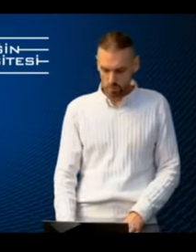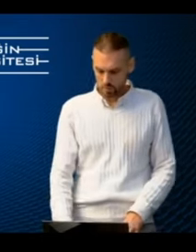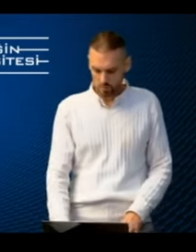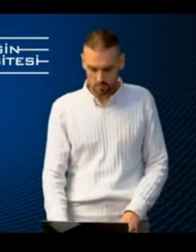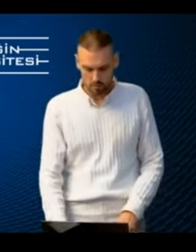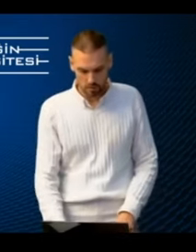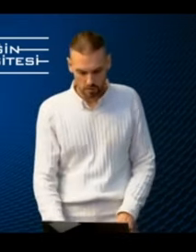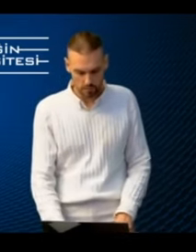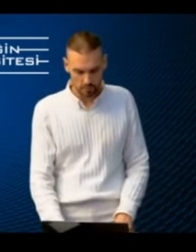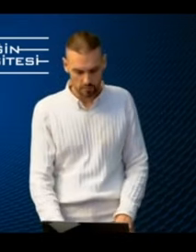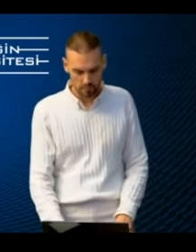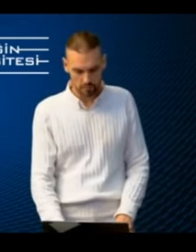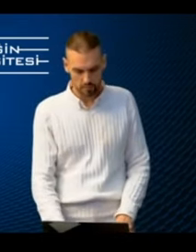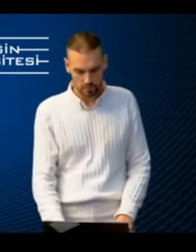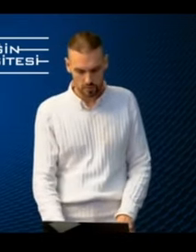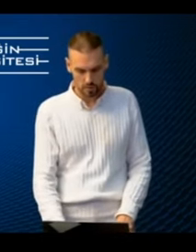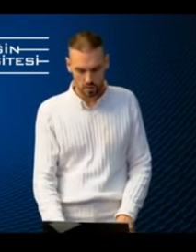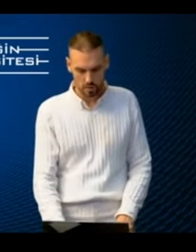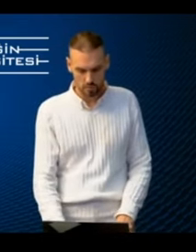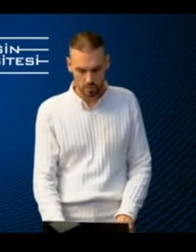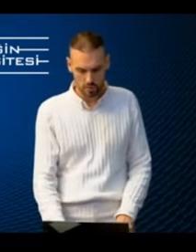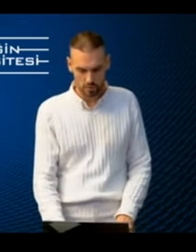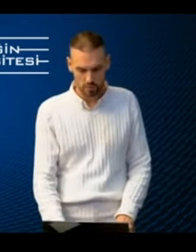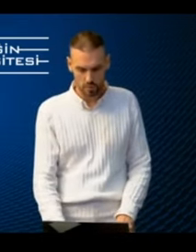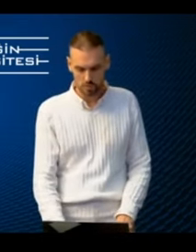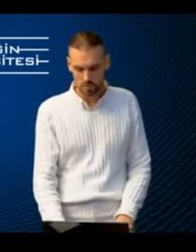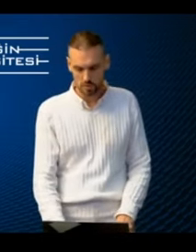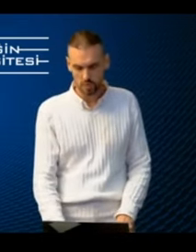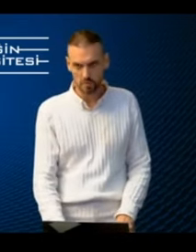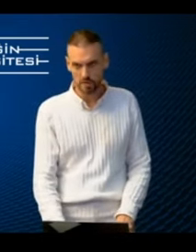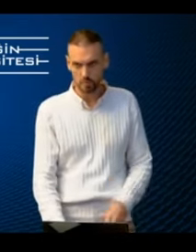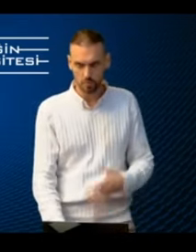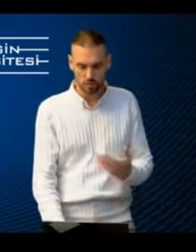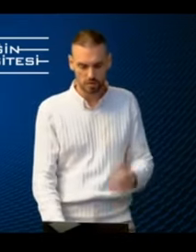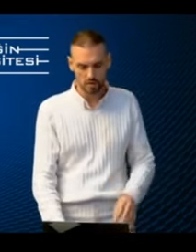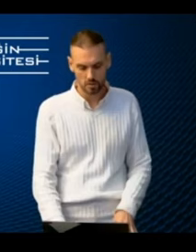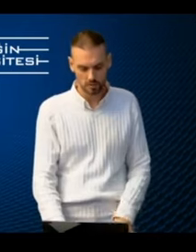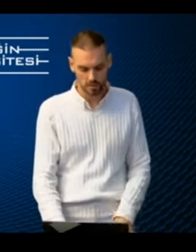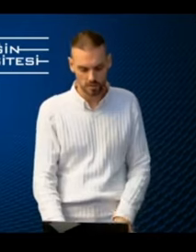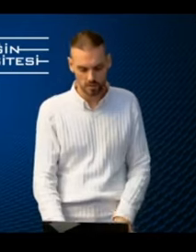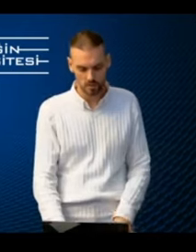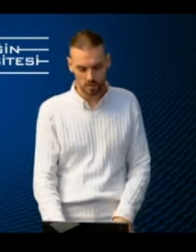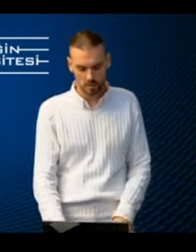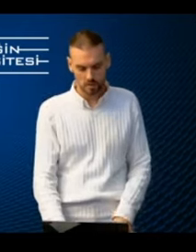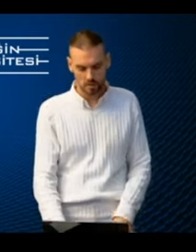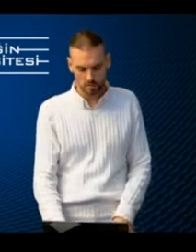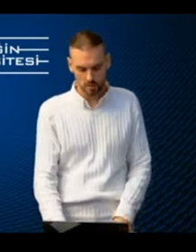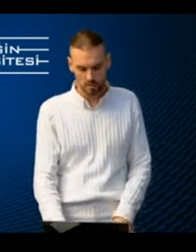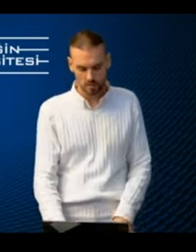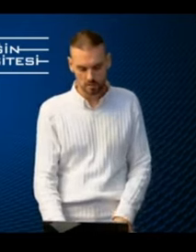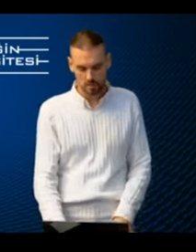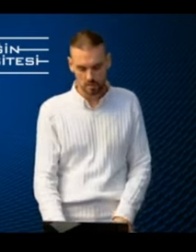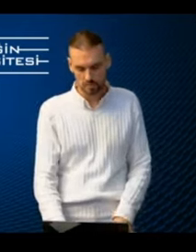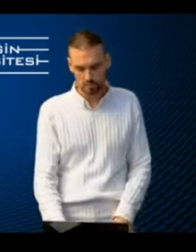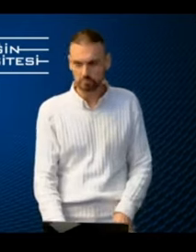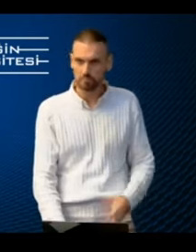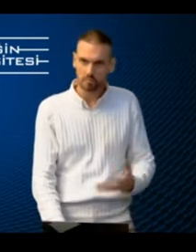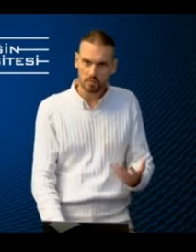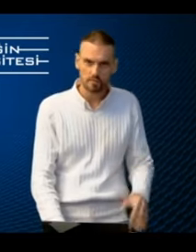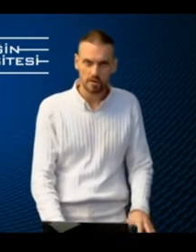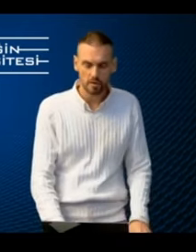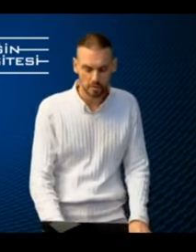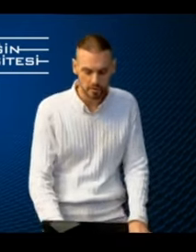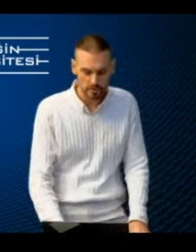But moving on, so I will show you a few images from the airport, and you would see that, yes, these are the